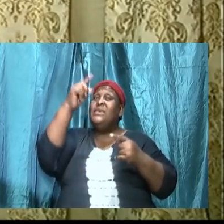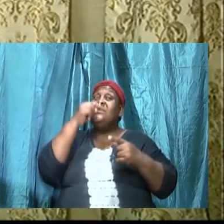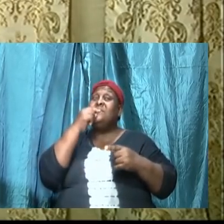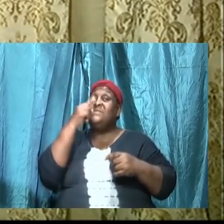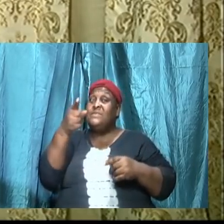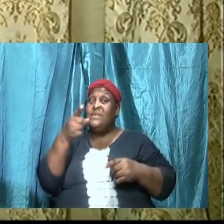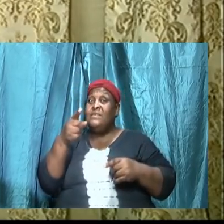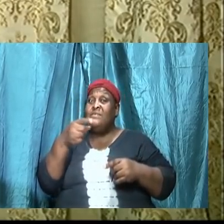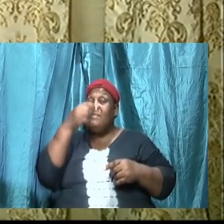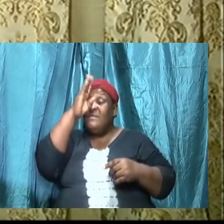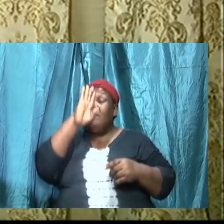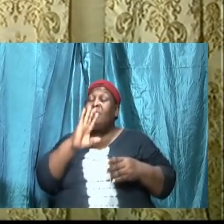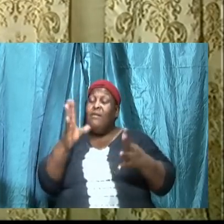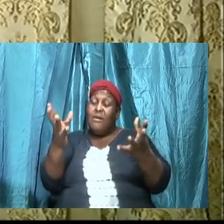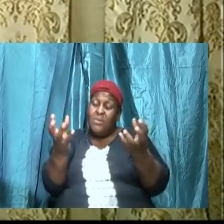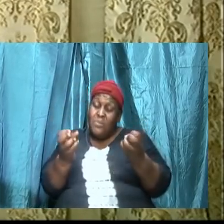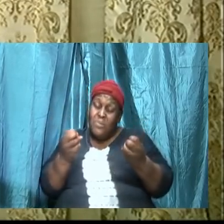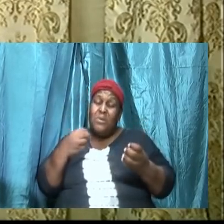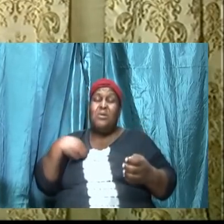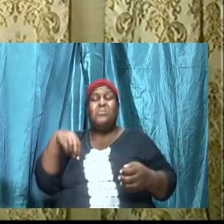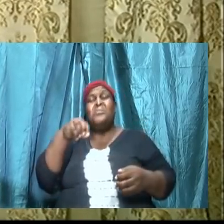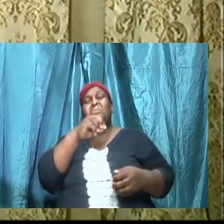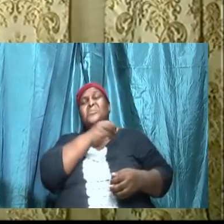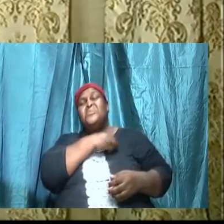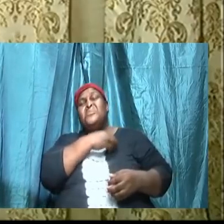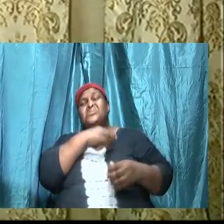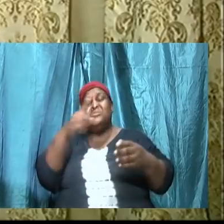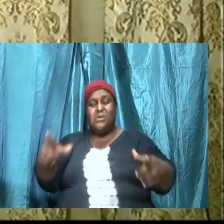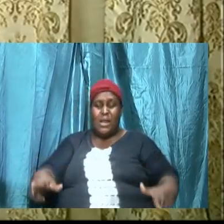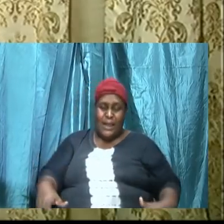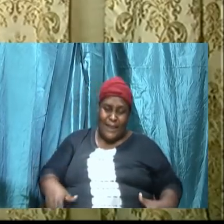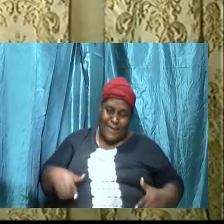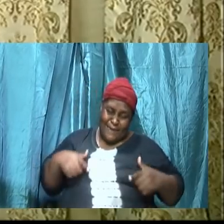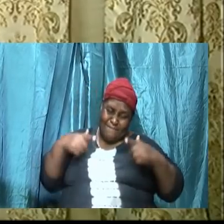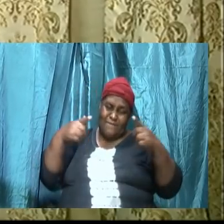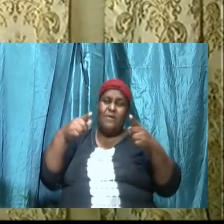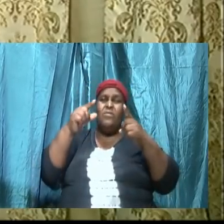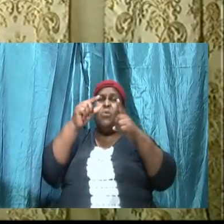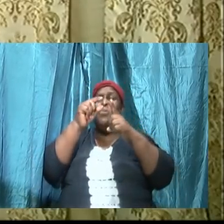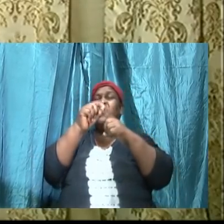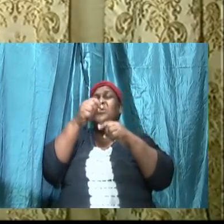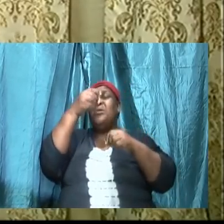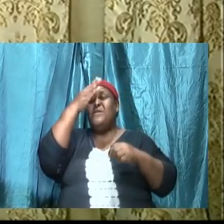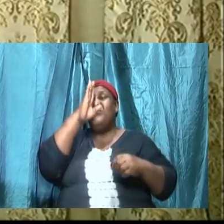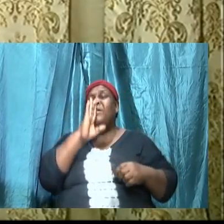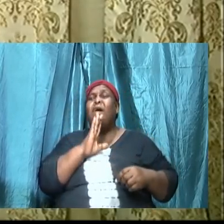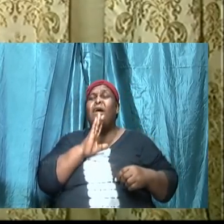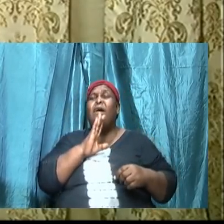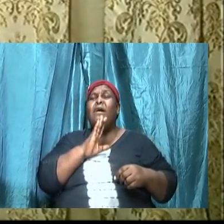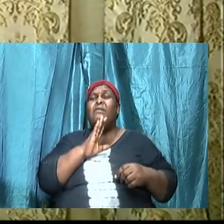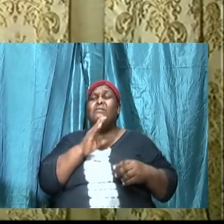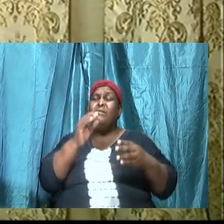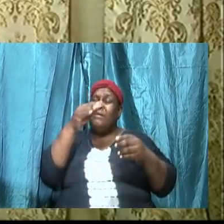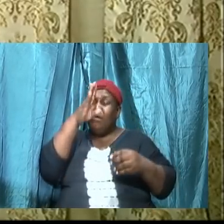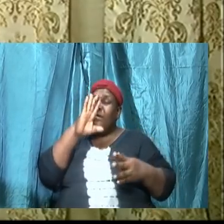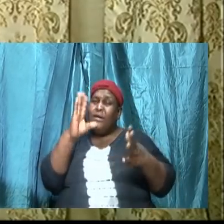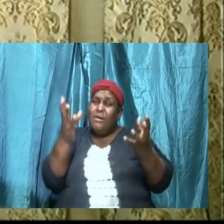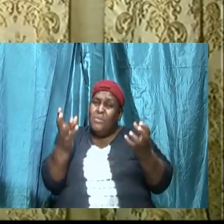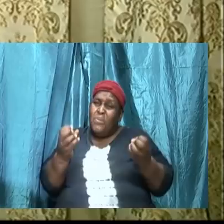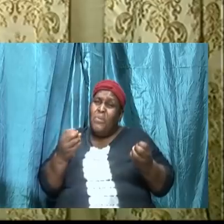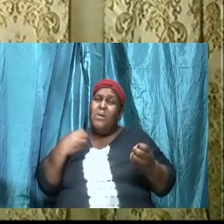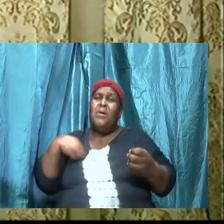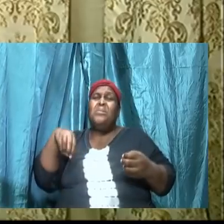walk in the Word. He wants us to abide by the things that He has set out. And